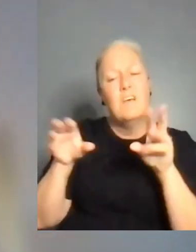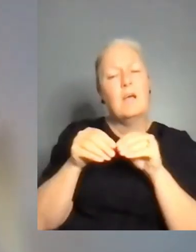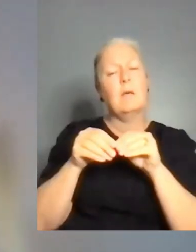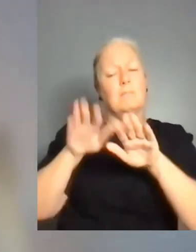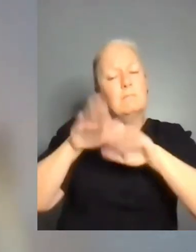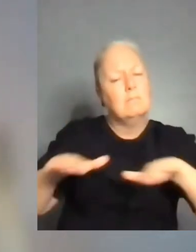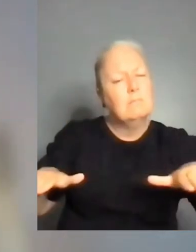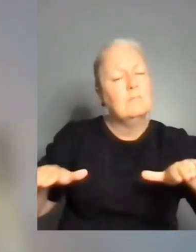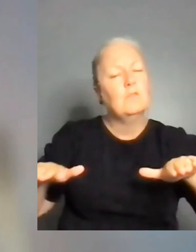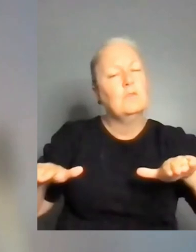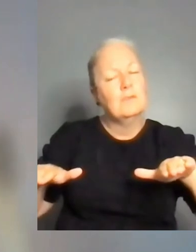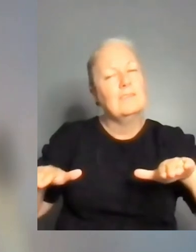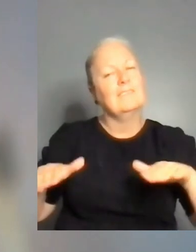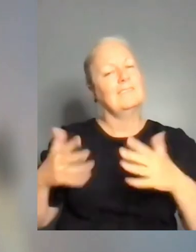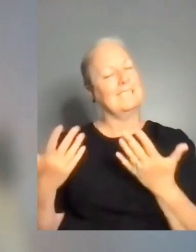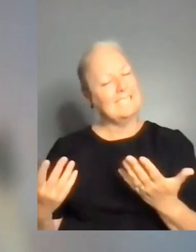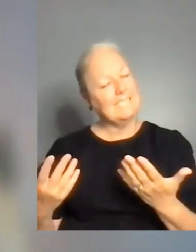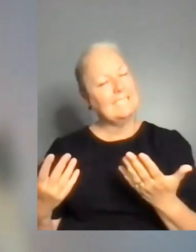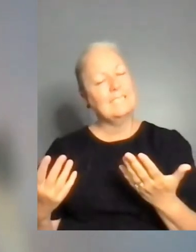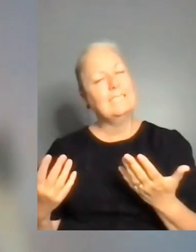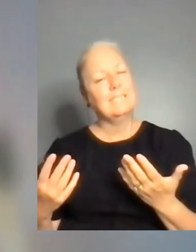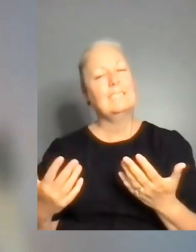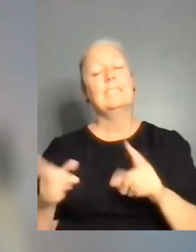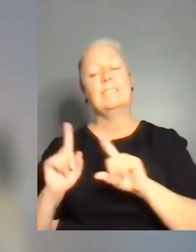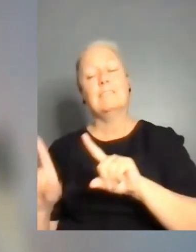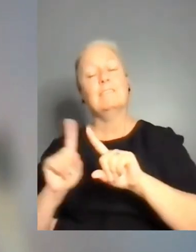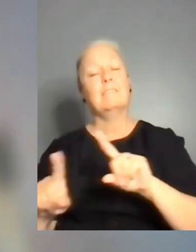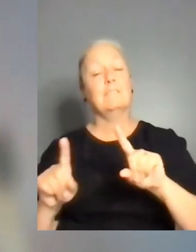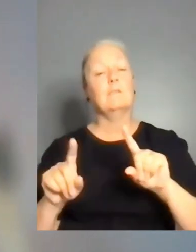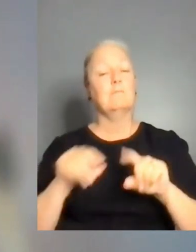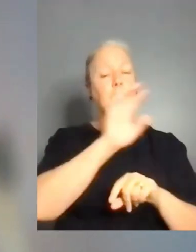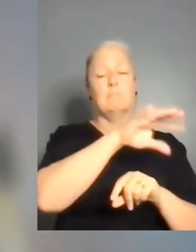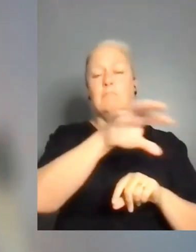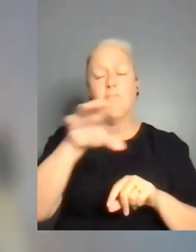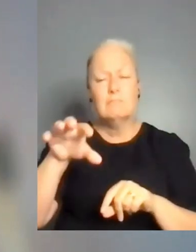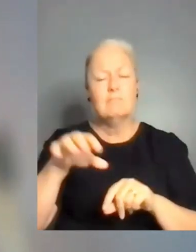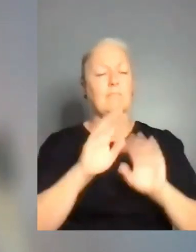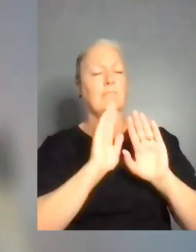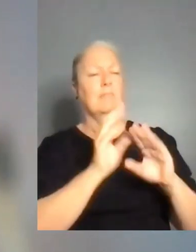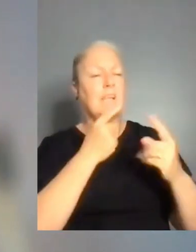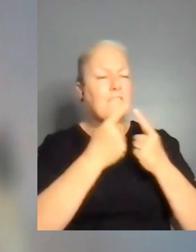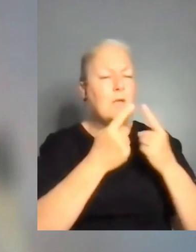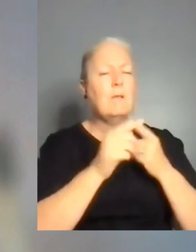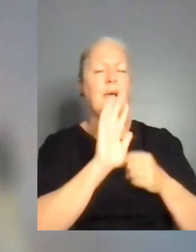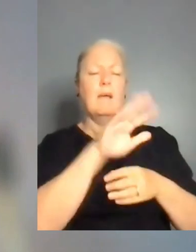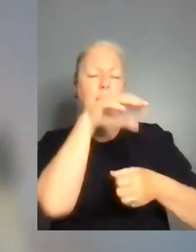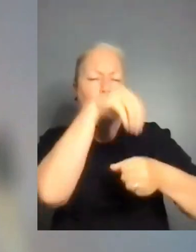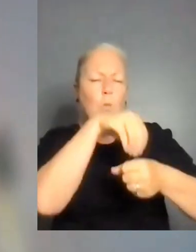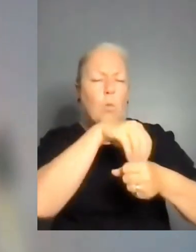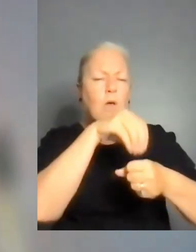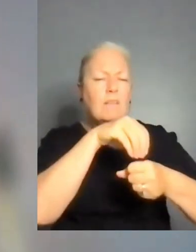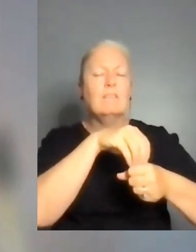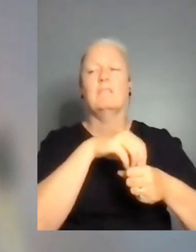approach where different organizations contribute with content and with community management